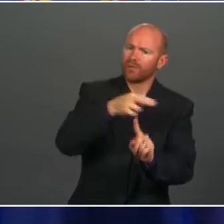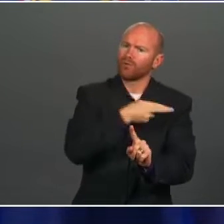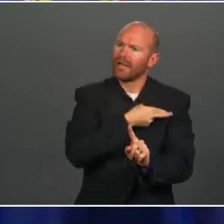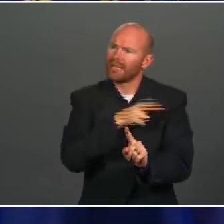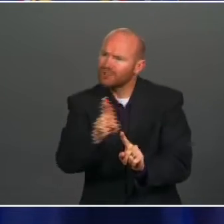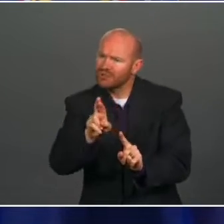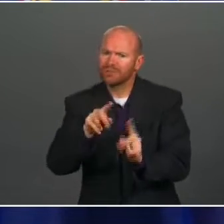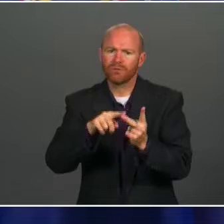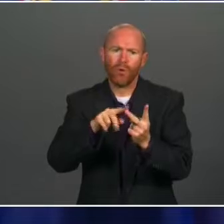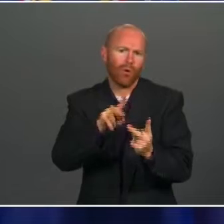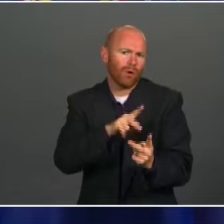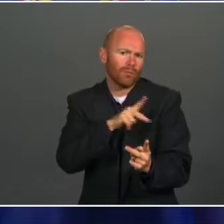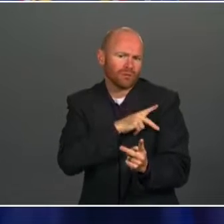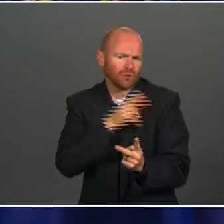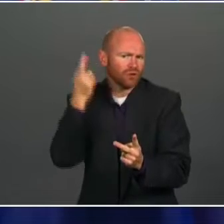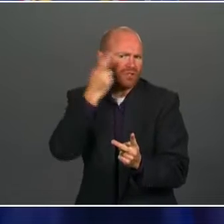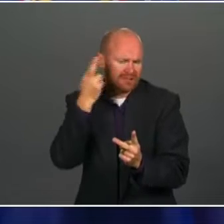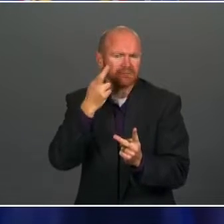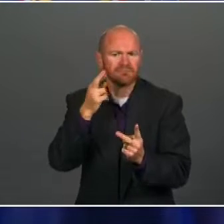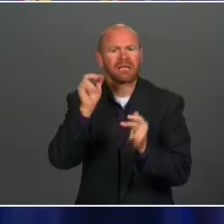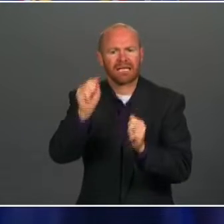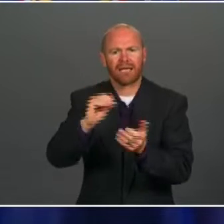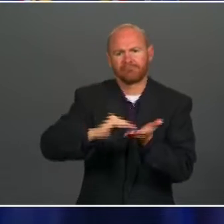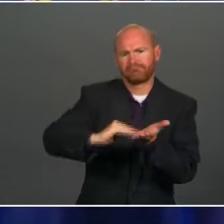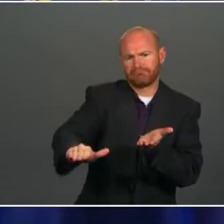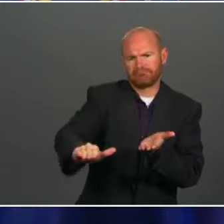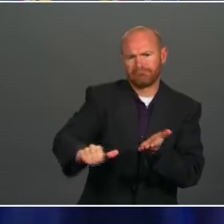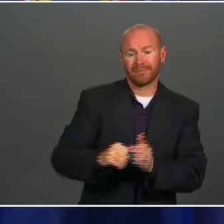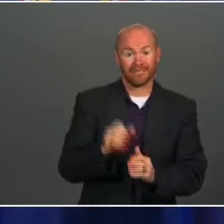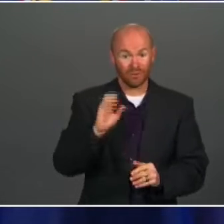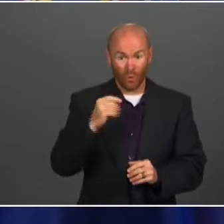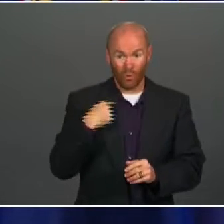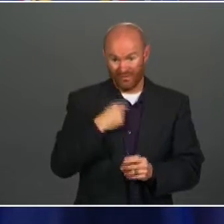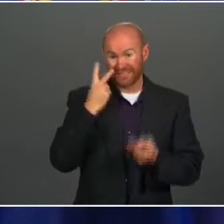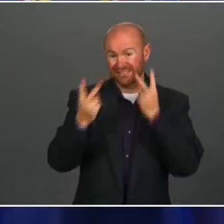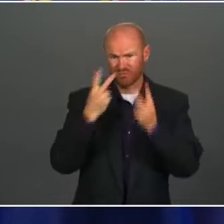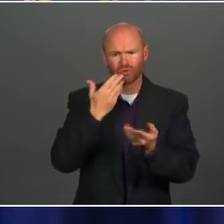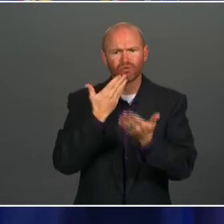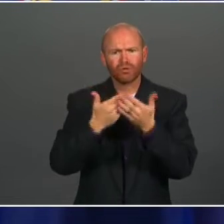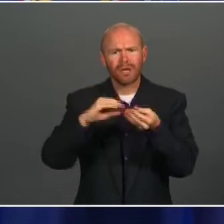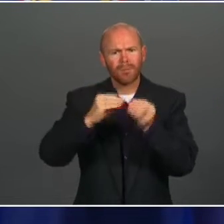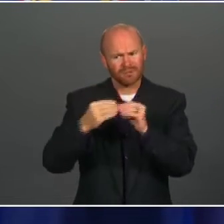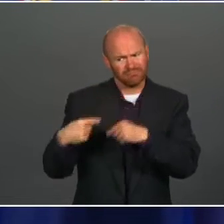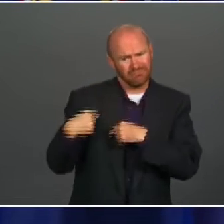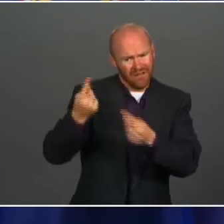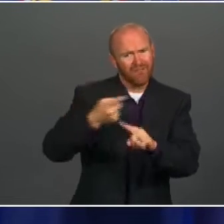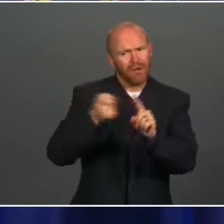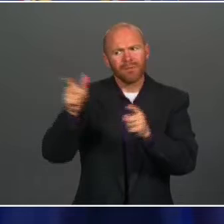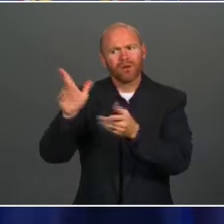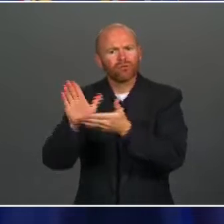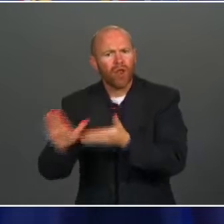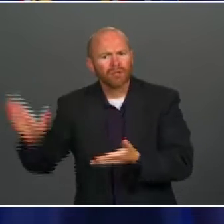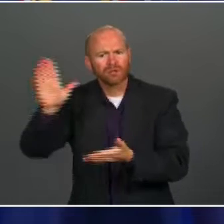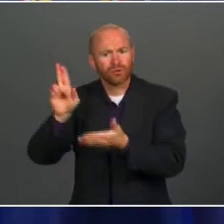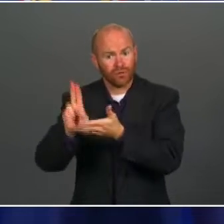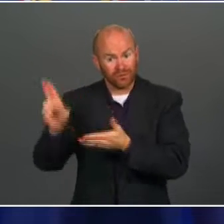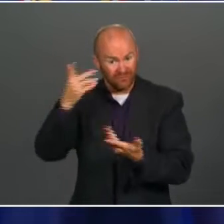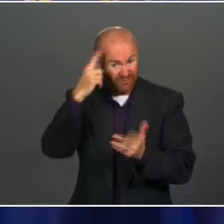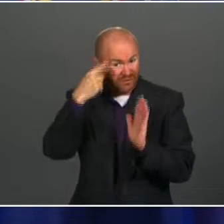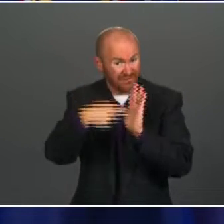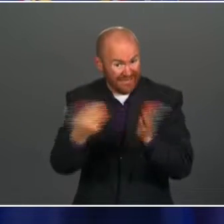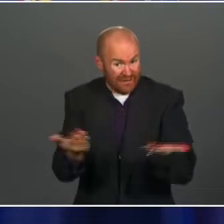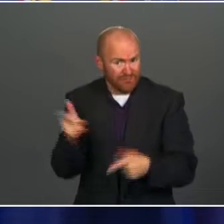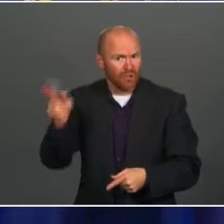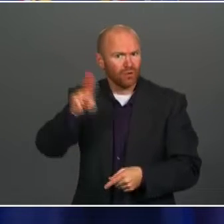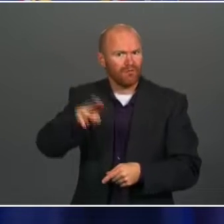very good numbers, as they've been reported to us, from presidents of universities, including right here at the University of Utah